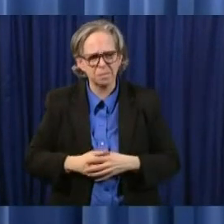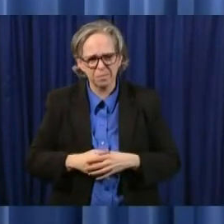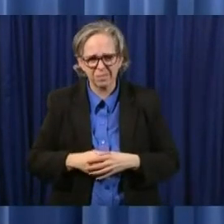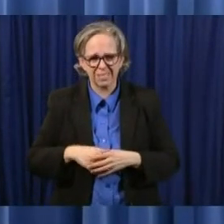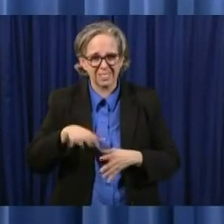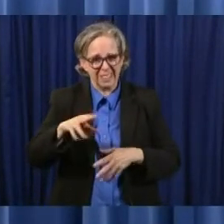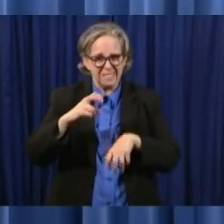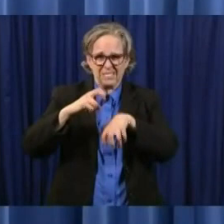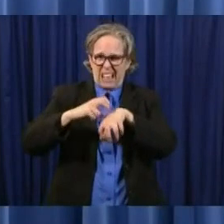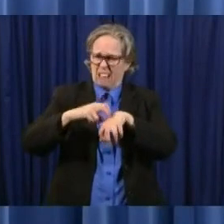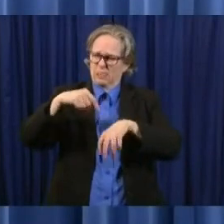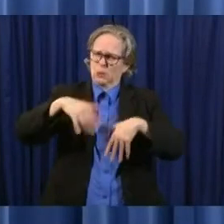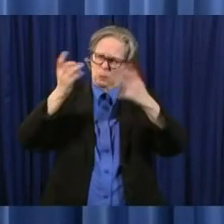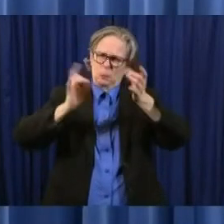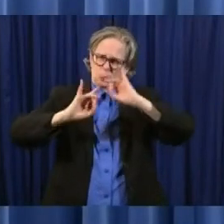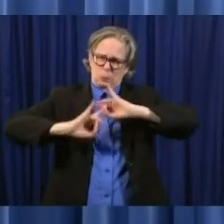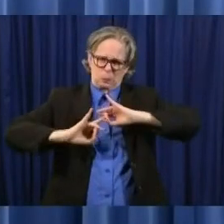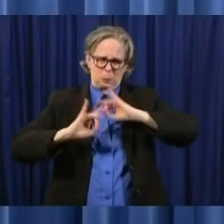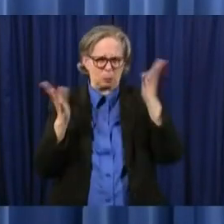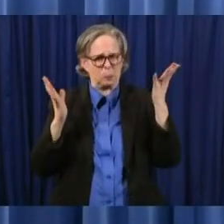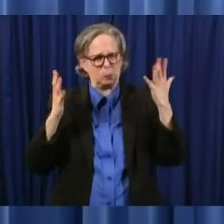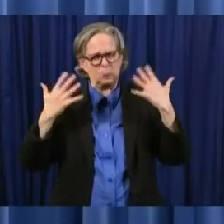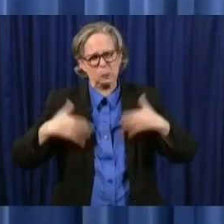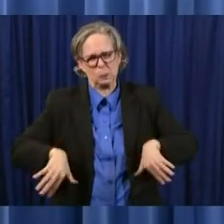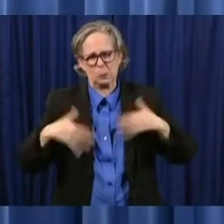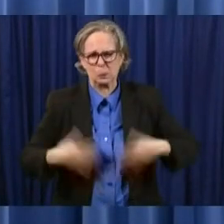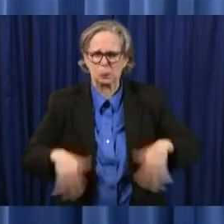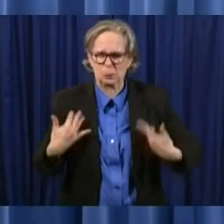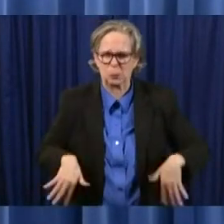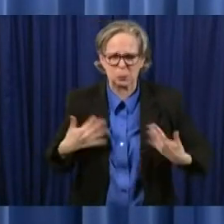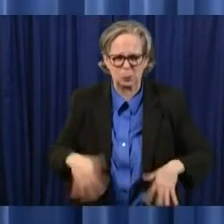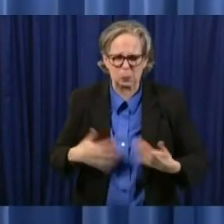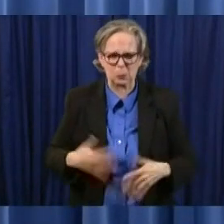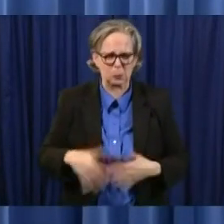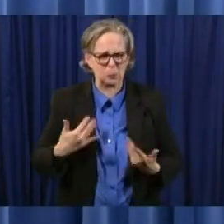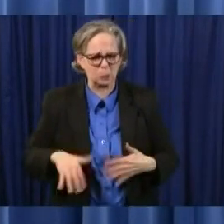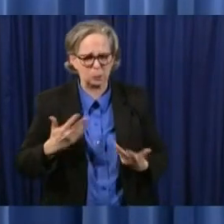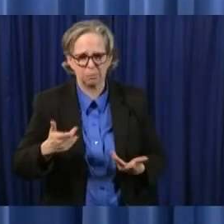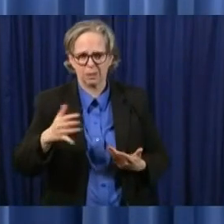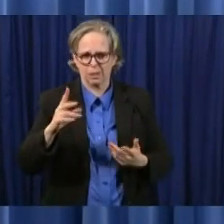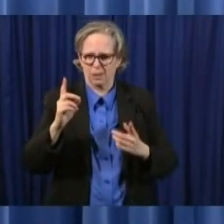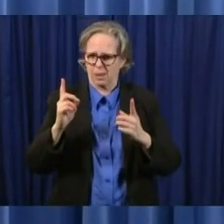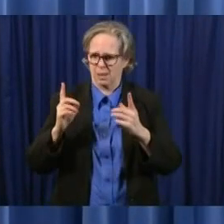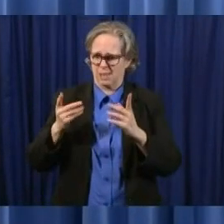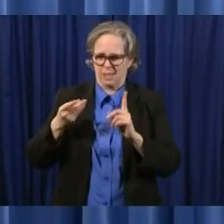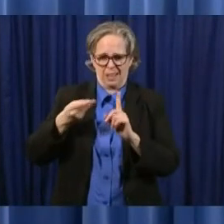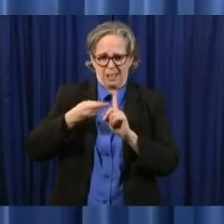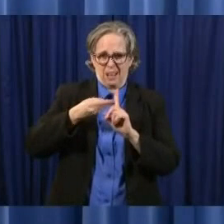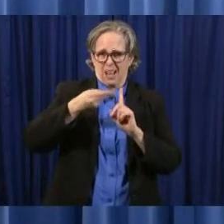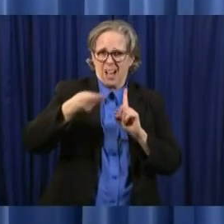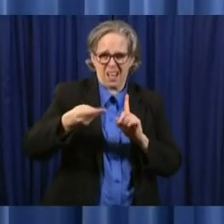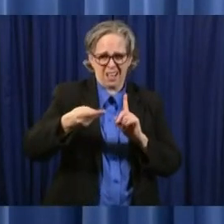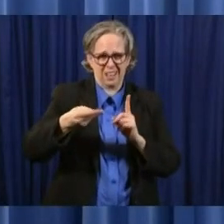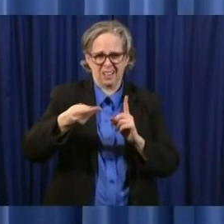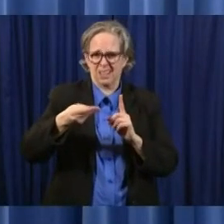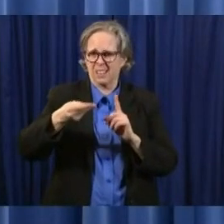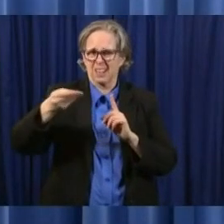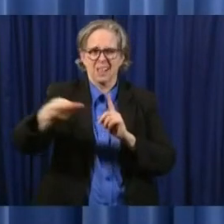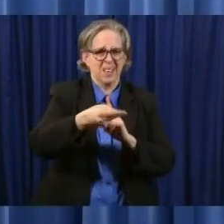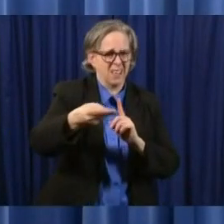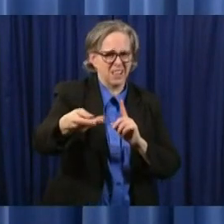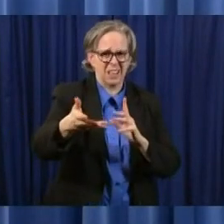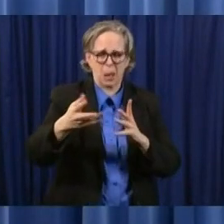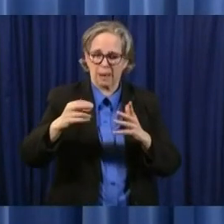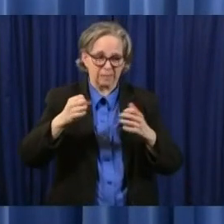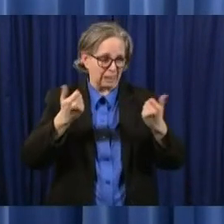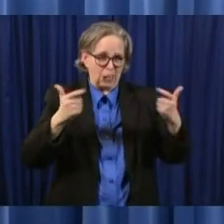is still the same it goes when you group we have people grouping together uh one can spread it to the other and i guess the